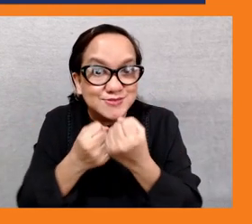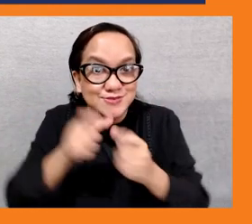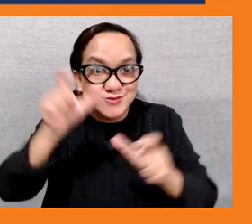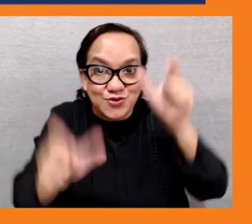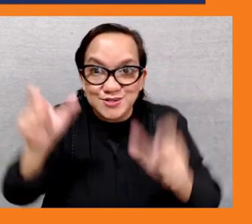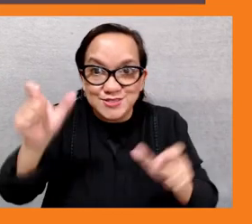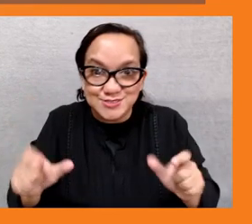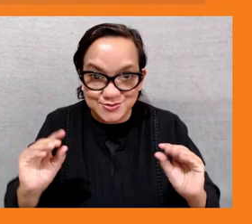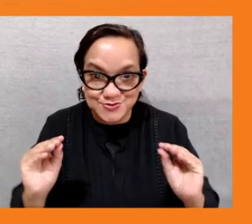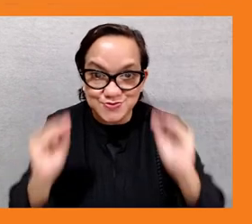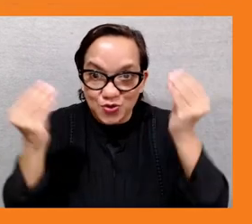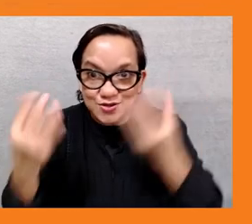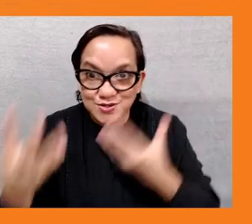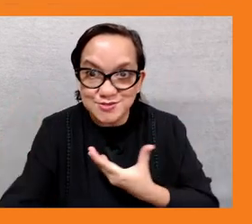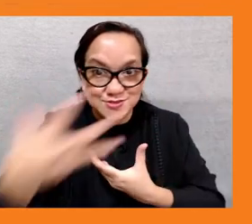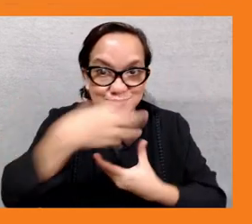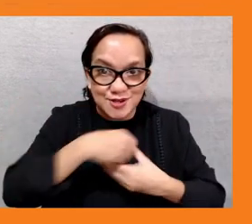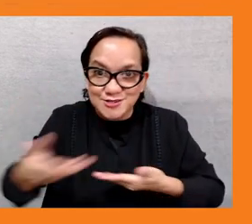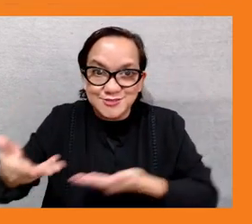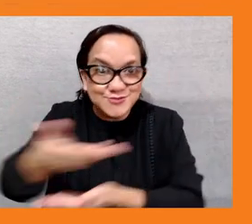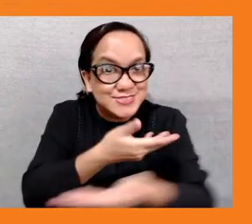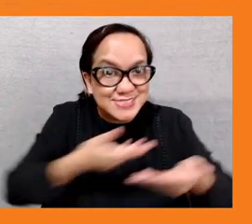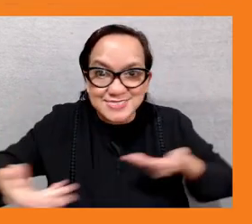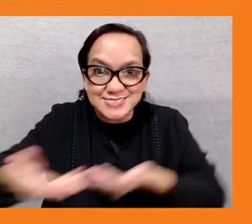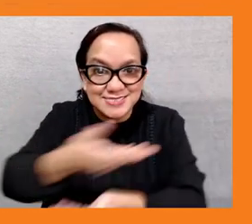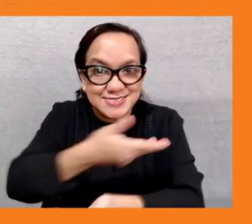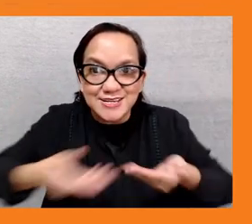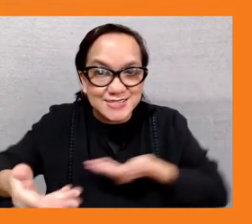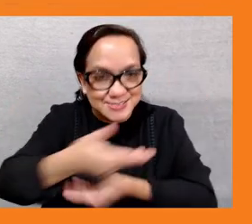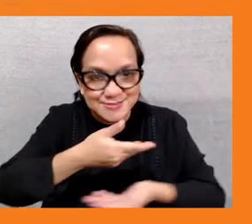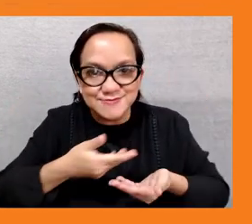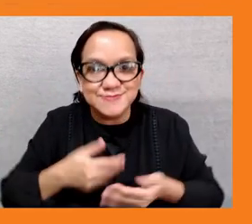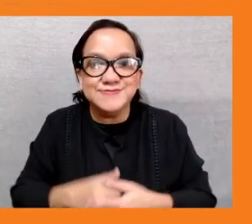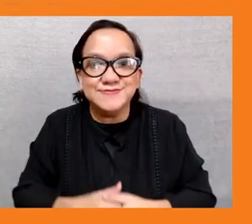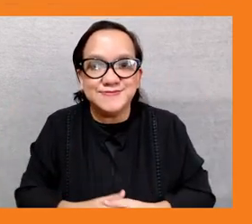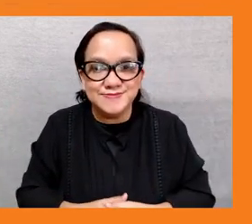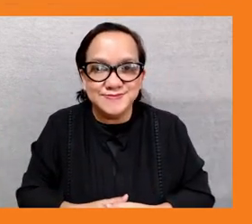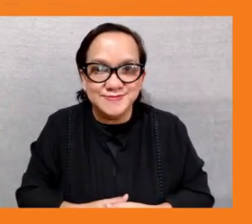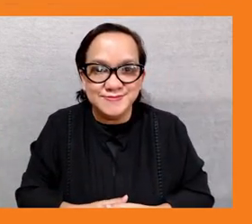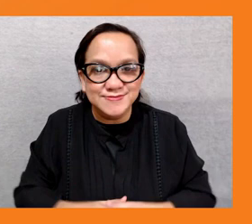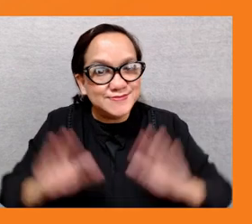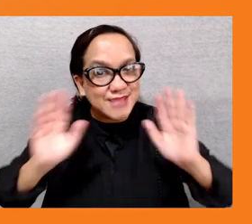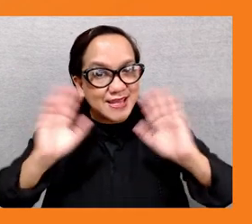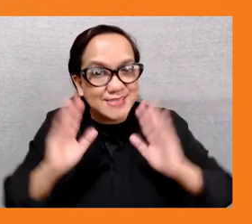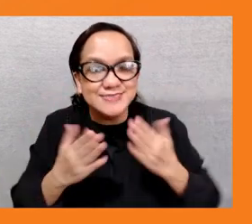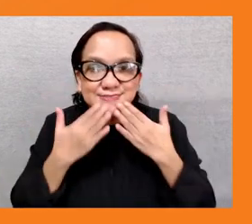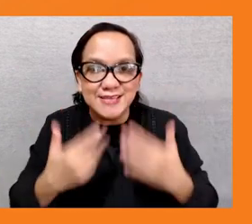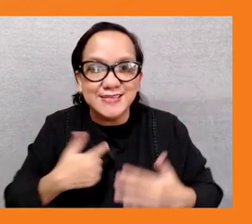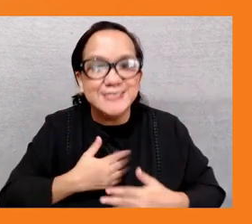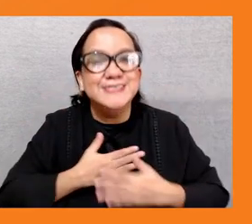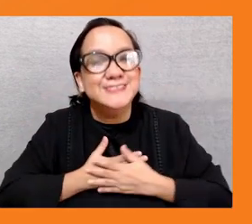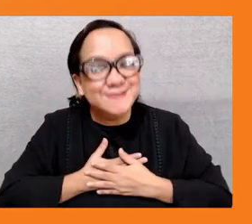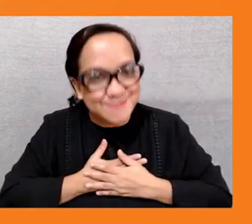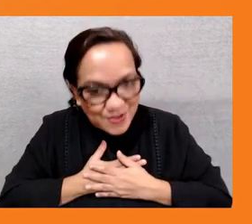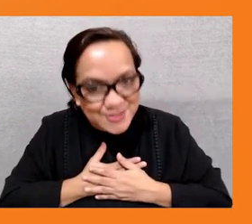thank you iris and first of all it's a pleasure for the international labor organization to to join you today clearly environment climate